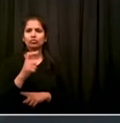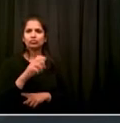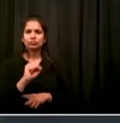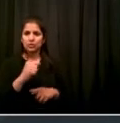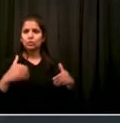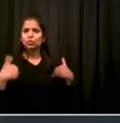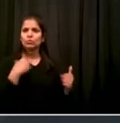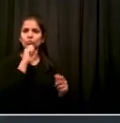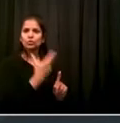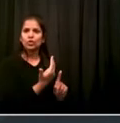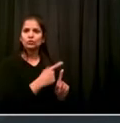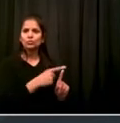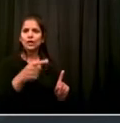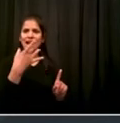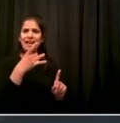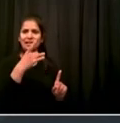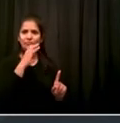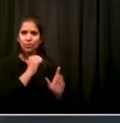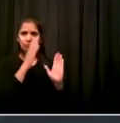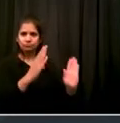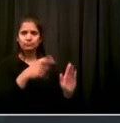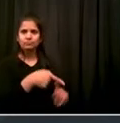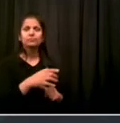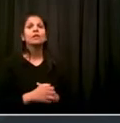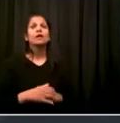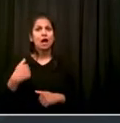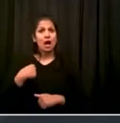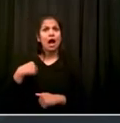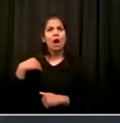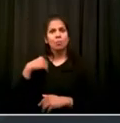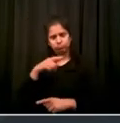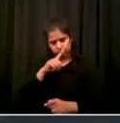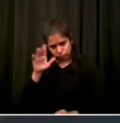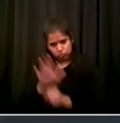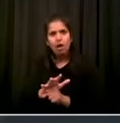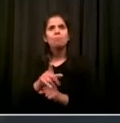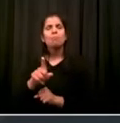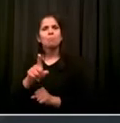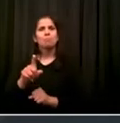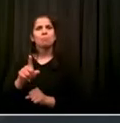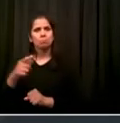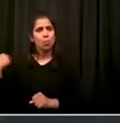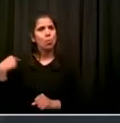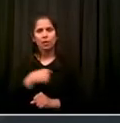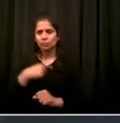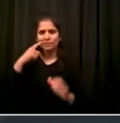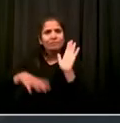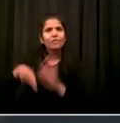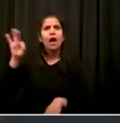And I also will affirm, while doing that, we will only do it in a way that we are certain continues to ensure that this city will be safe.